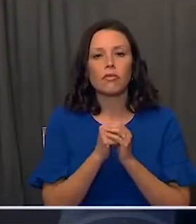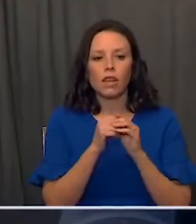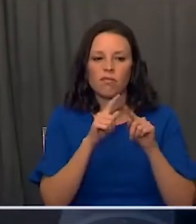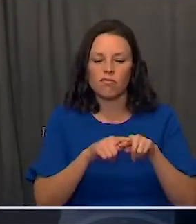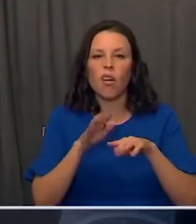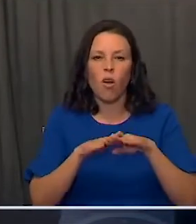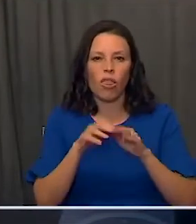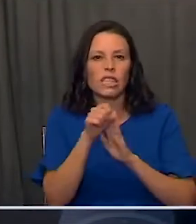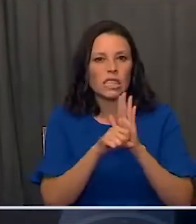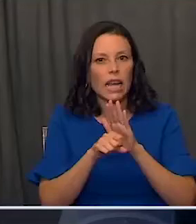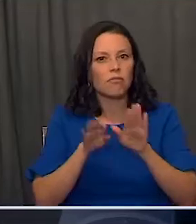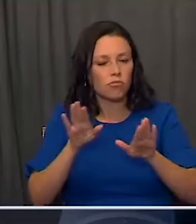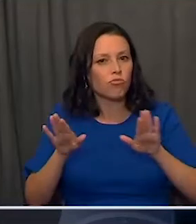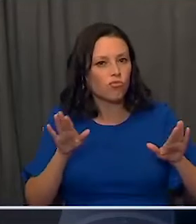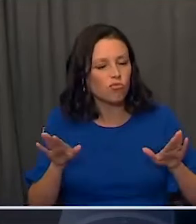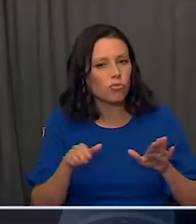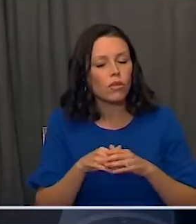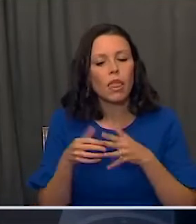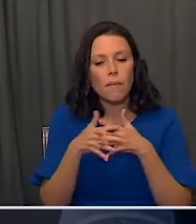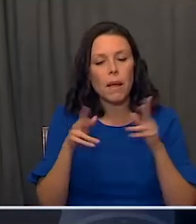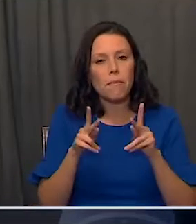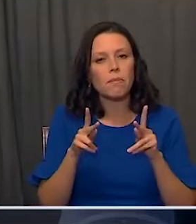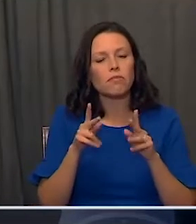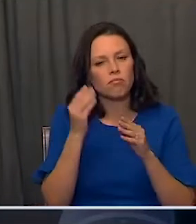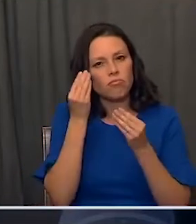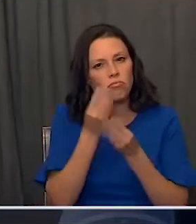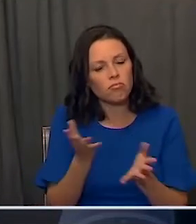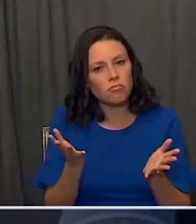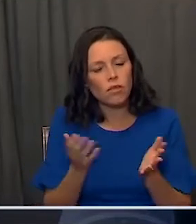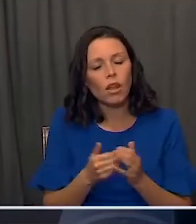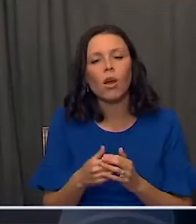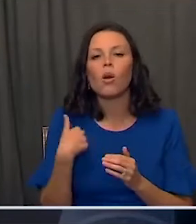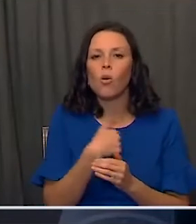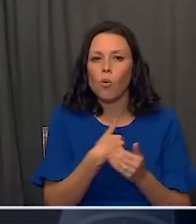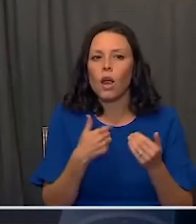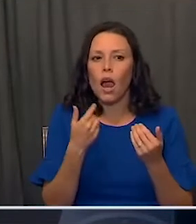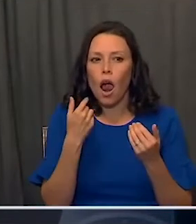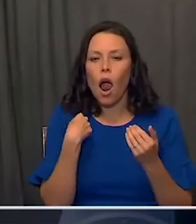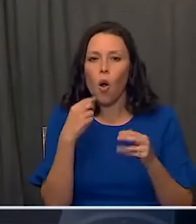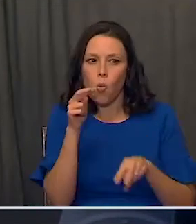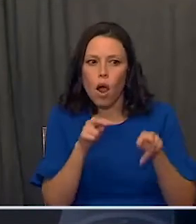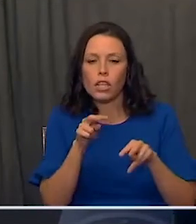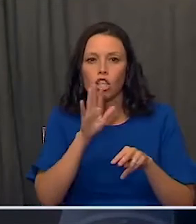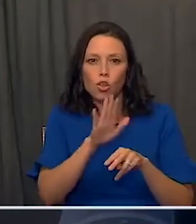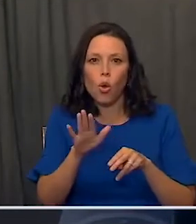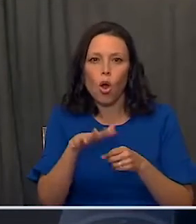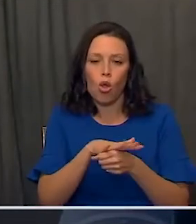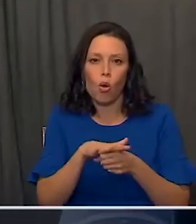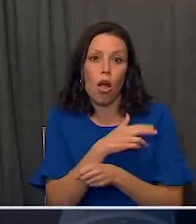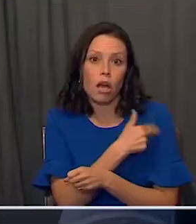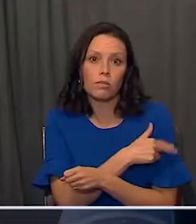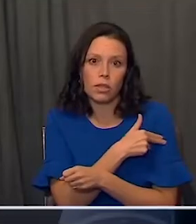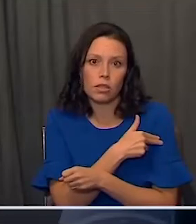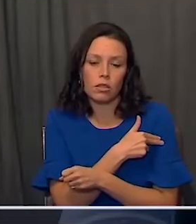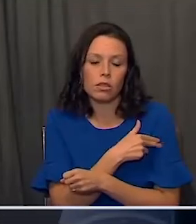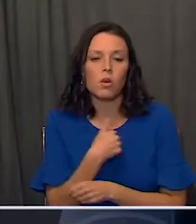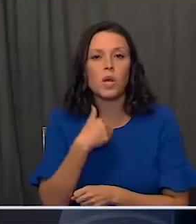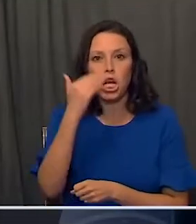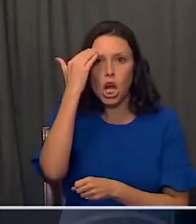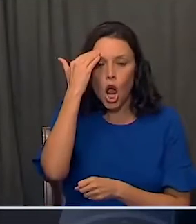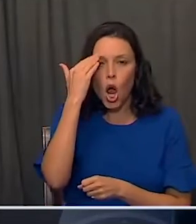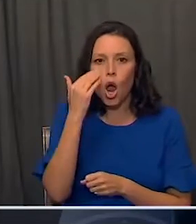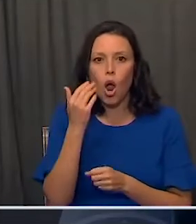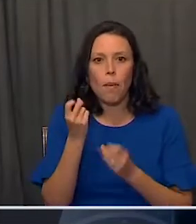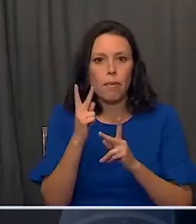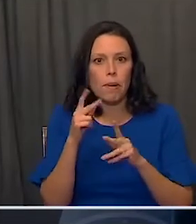-by-state basis, we're want the American people to know that we have, we have eyes on your local hospital. We know about admissions,